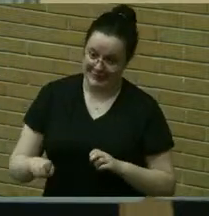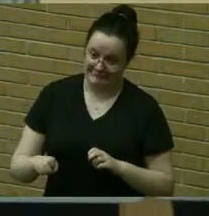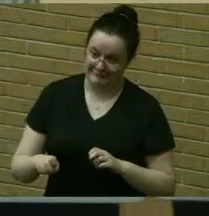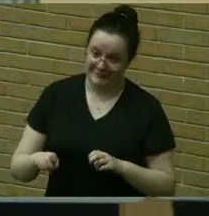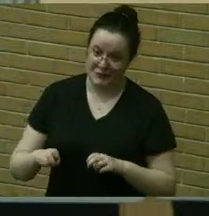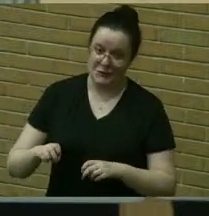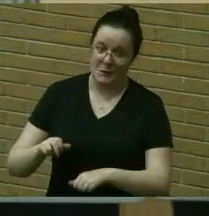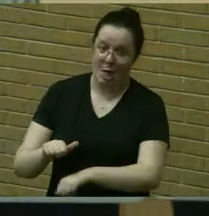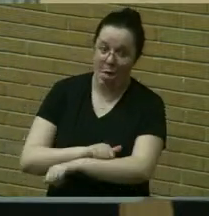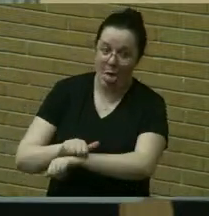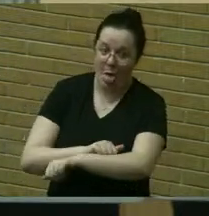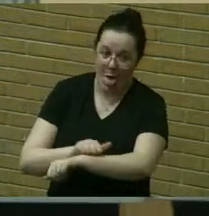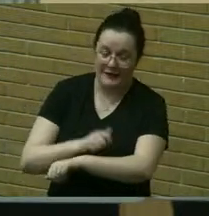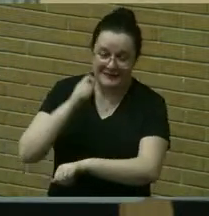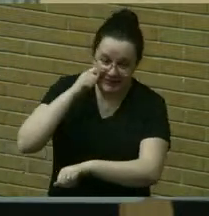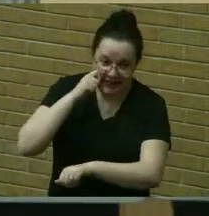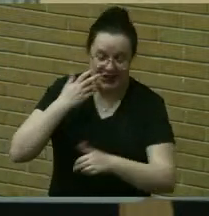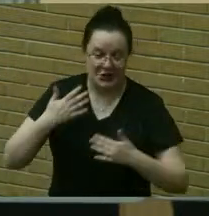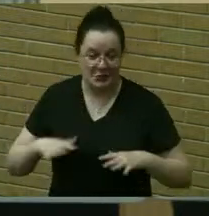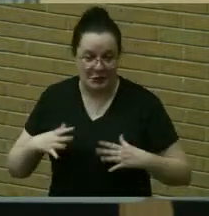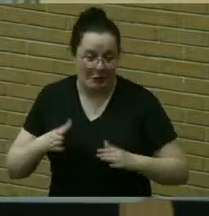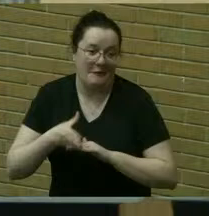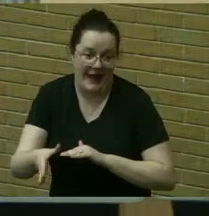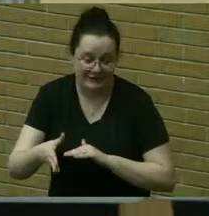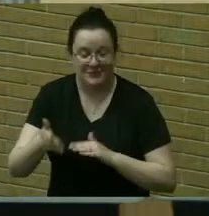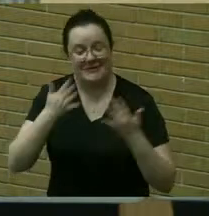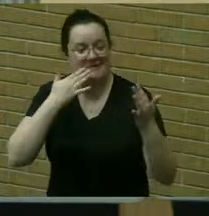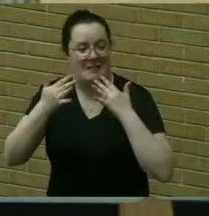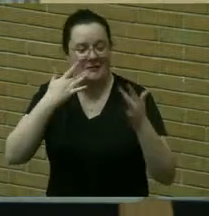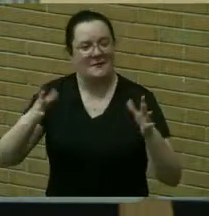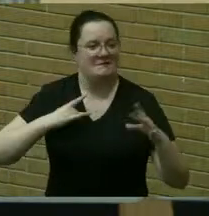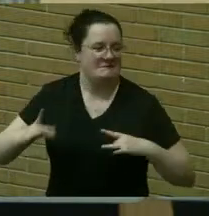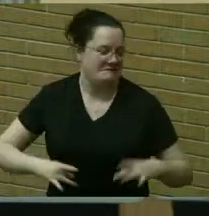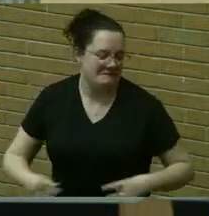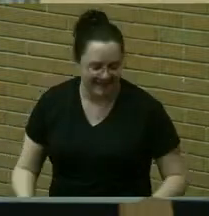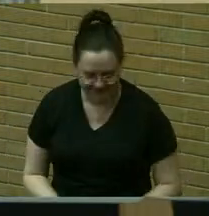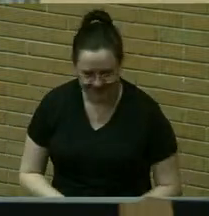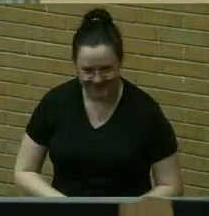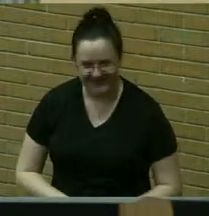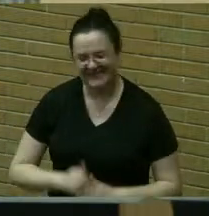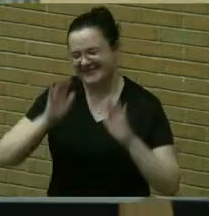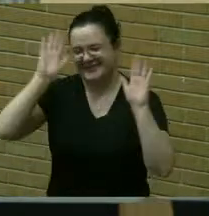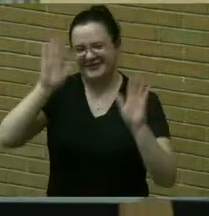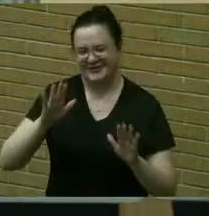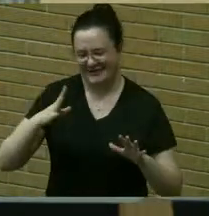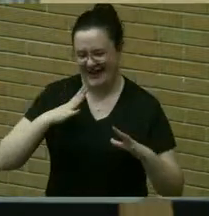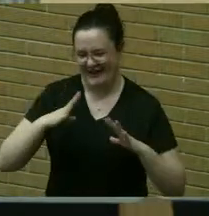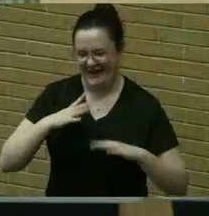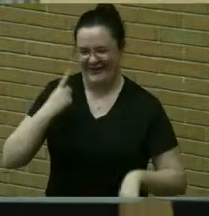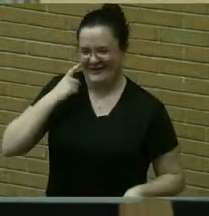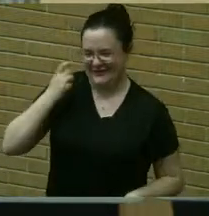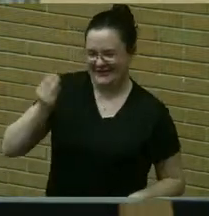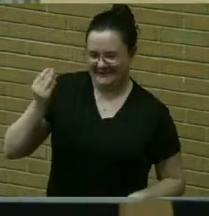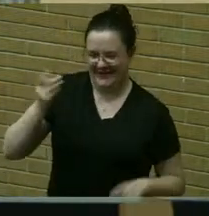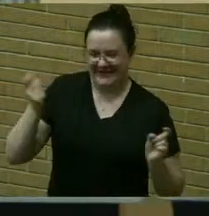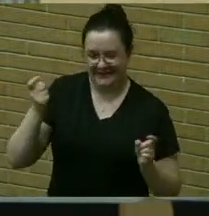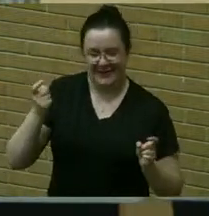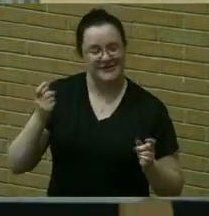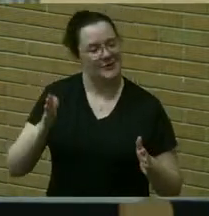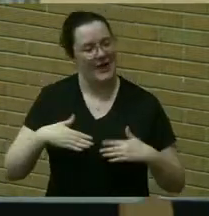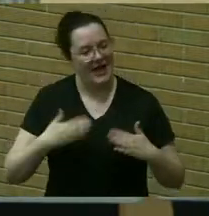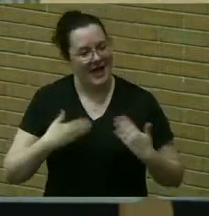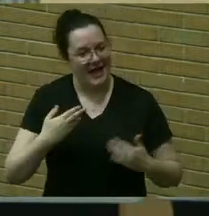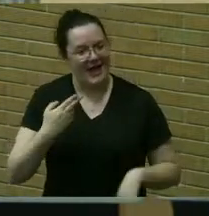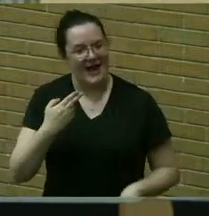skin and your clothes color um it's a wonderful holiday um celebrated this past monday happy holly to